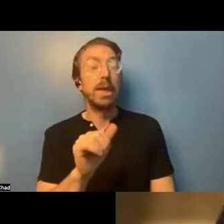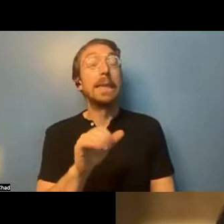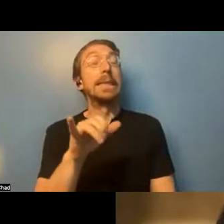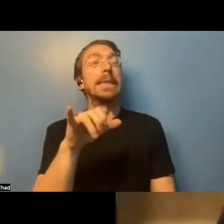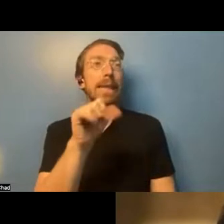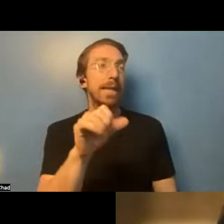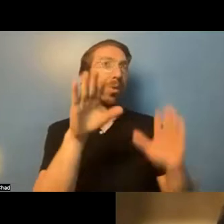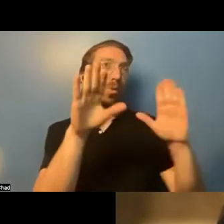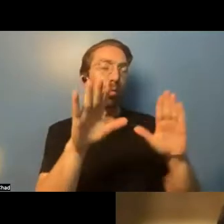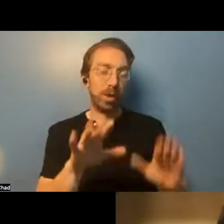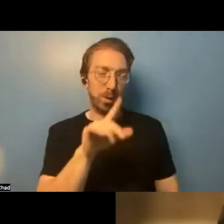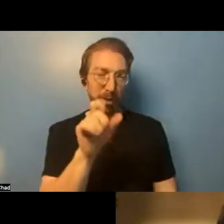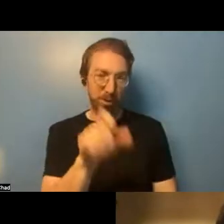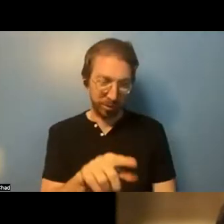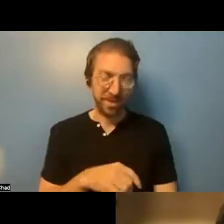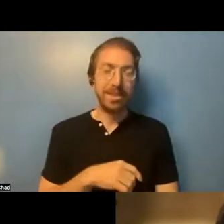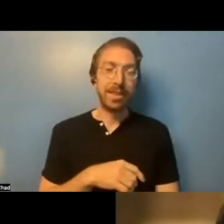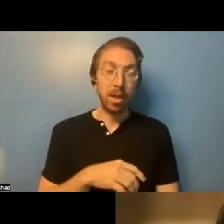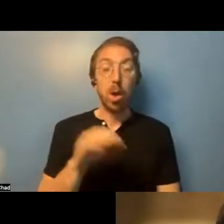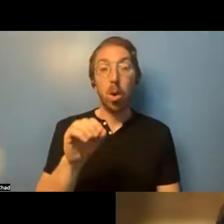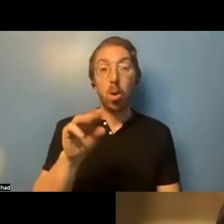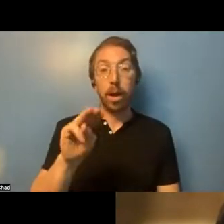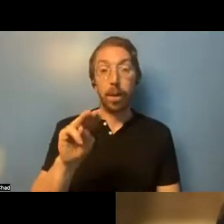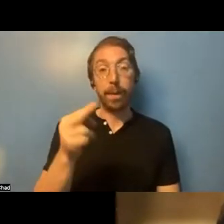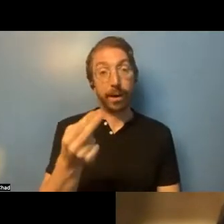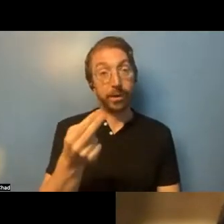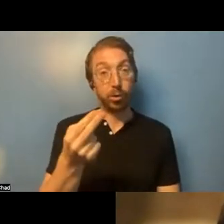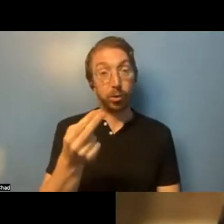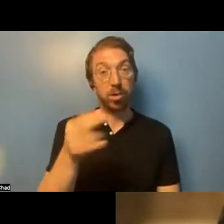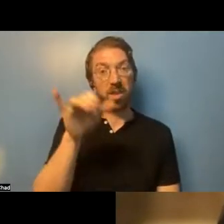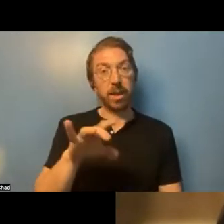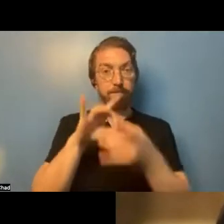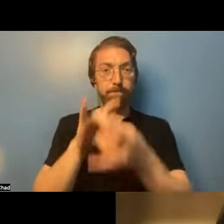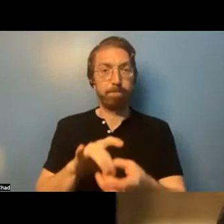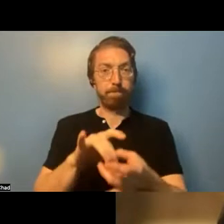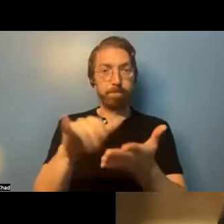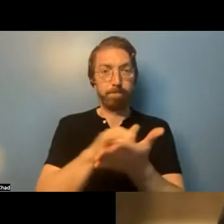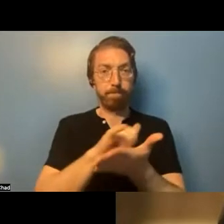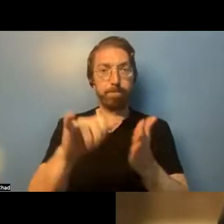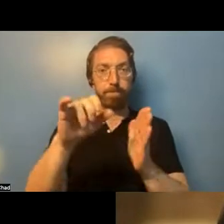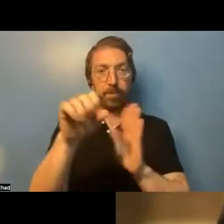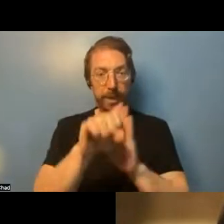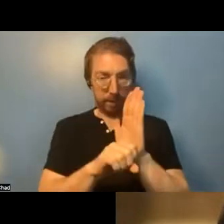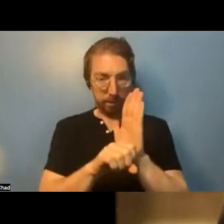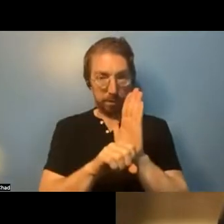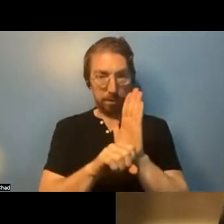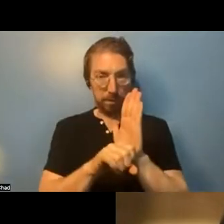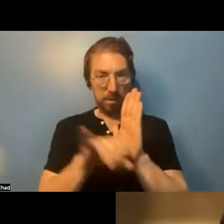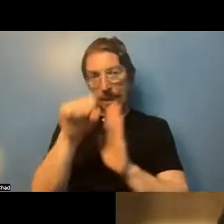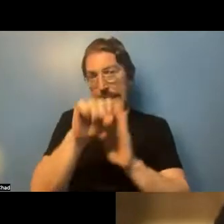OMH refers to the New York State Office of Mental Health. And so that is a state agency.